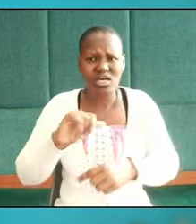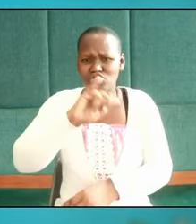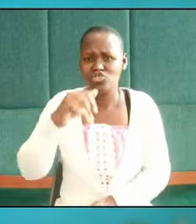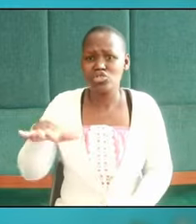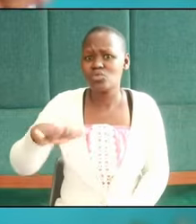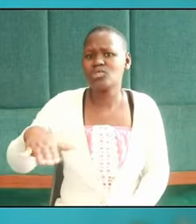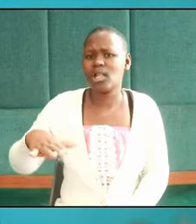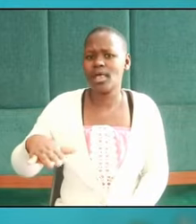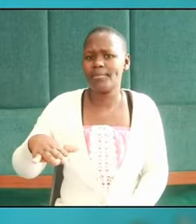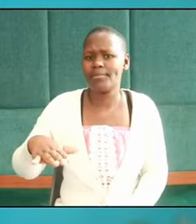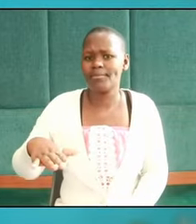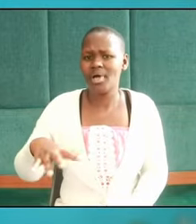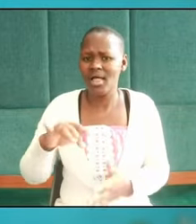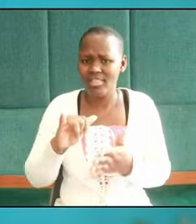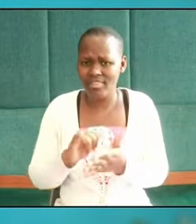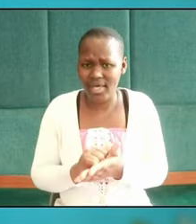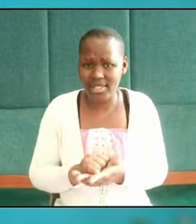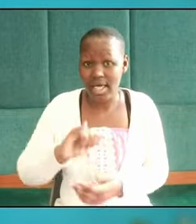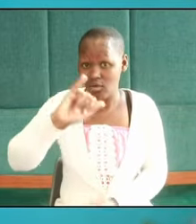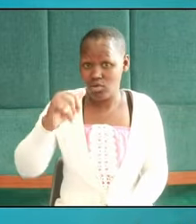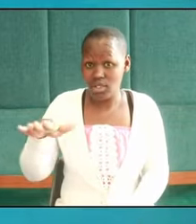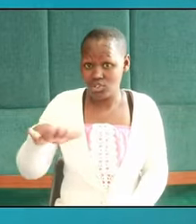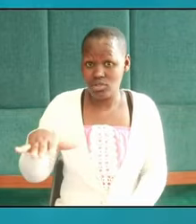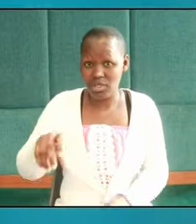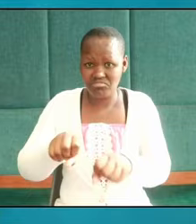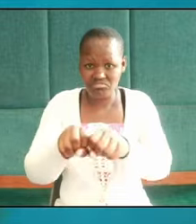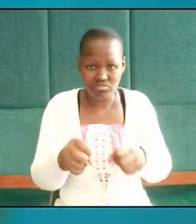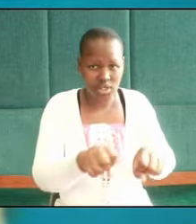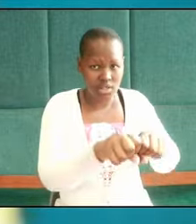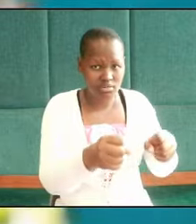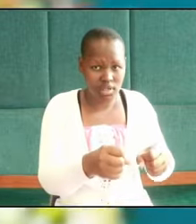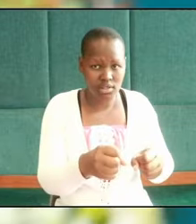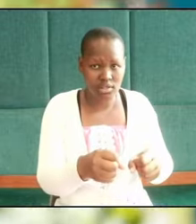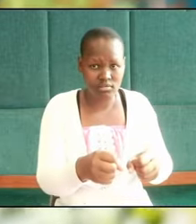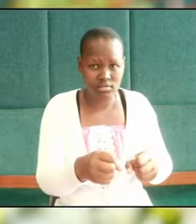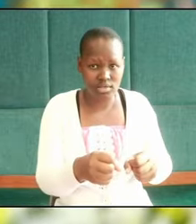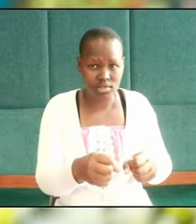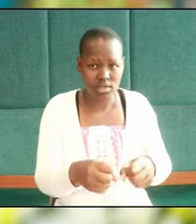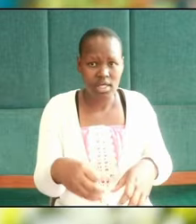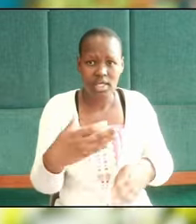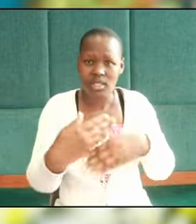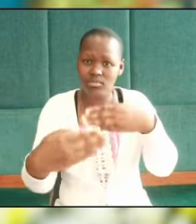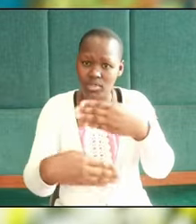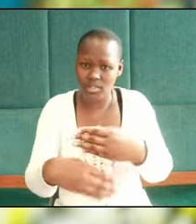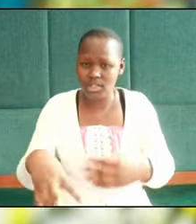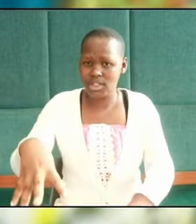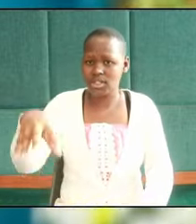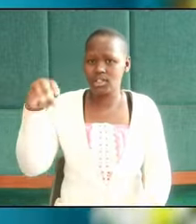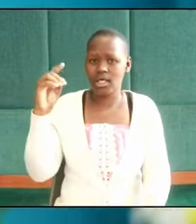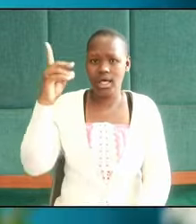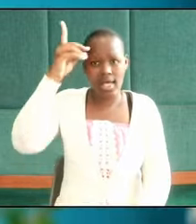and with that overthrow of Jerusalem breaking the walls they took Daniel